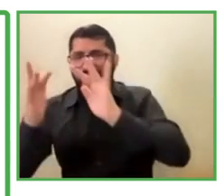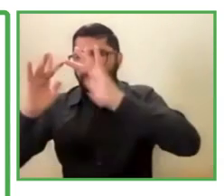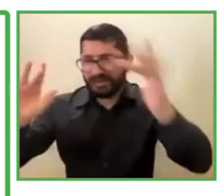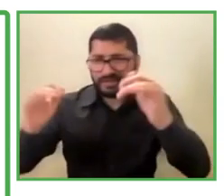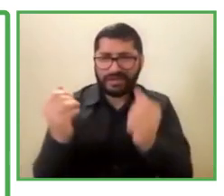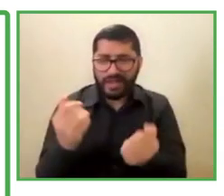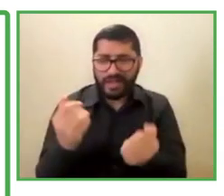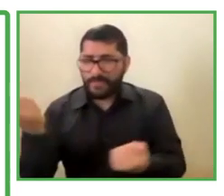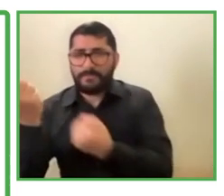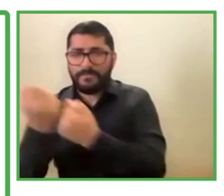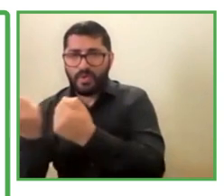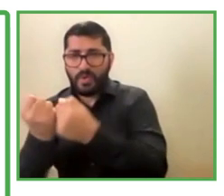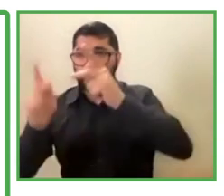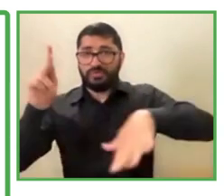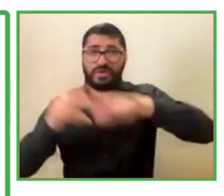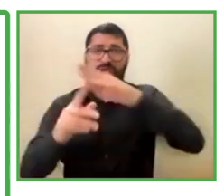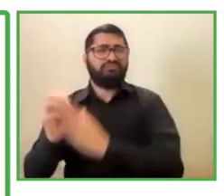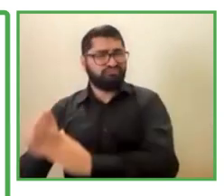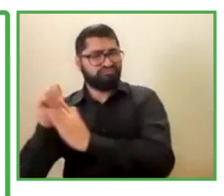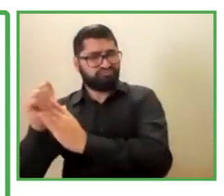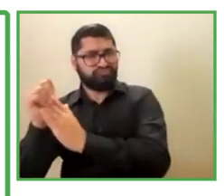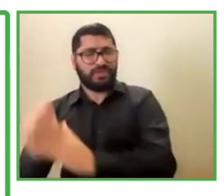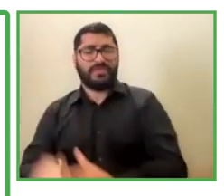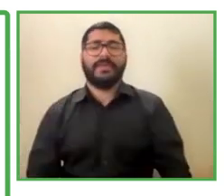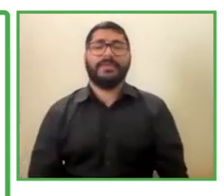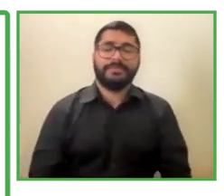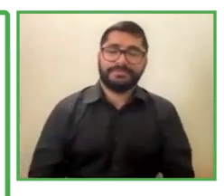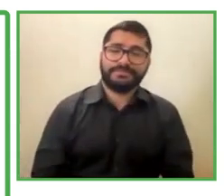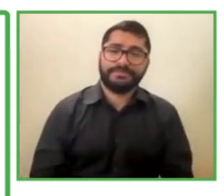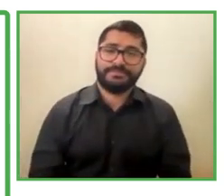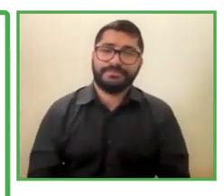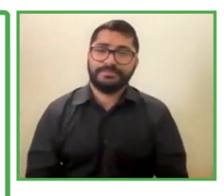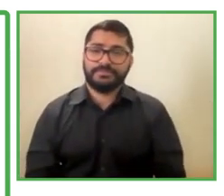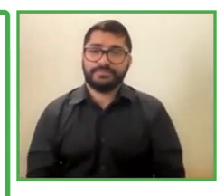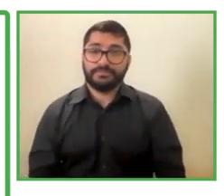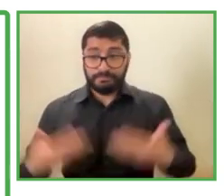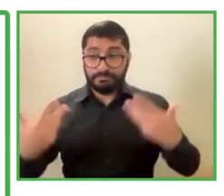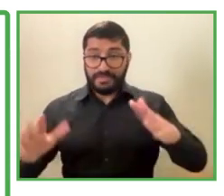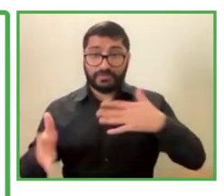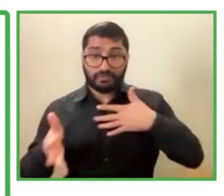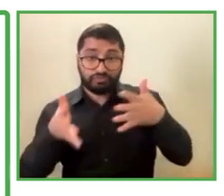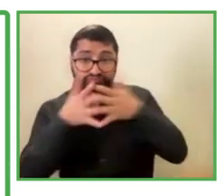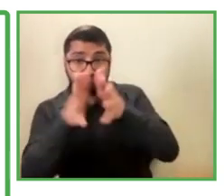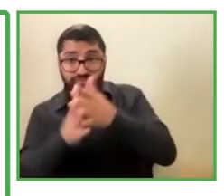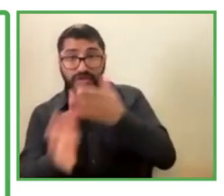COVID-19. As well as their leadership. And to conclude.